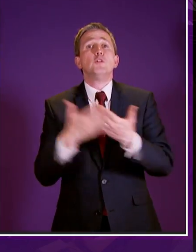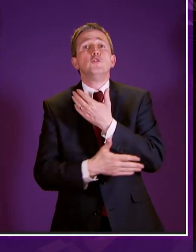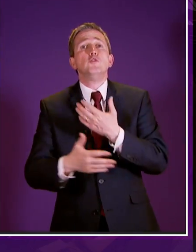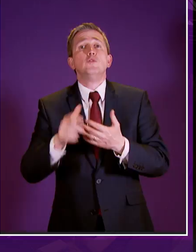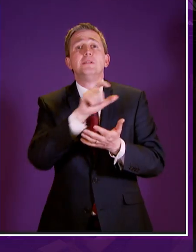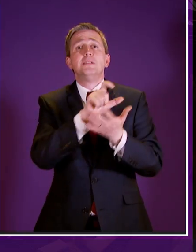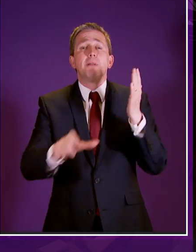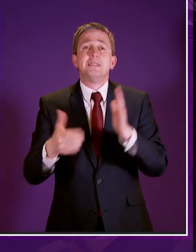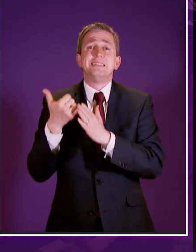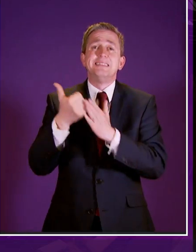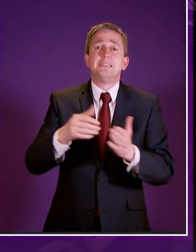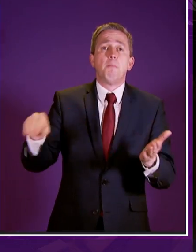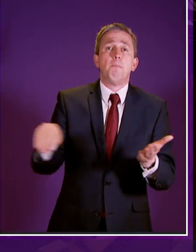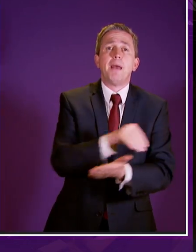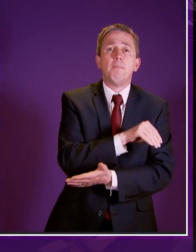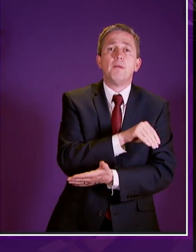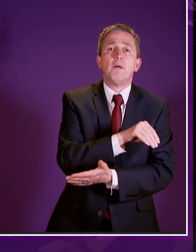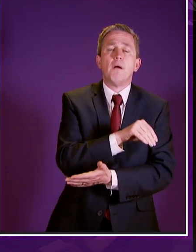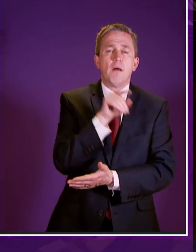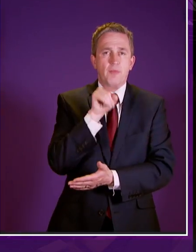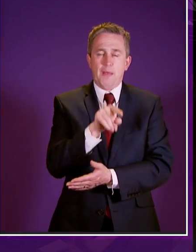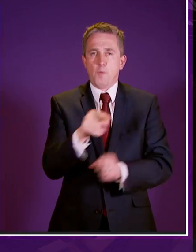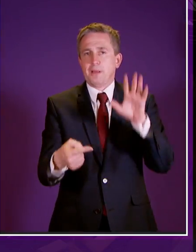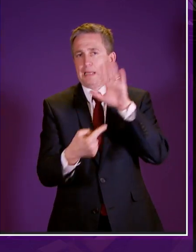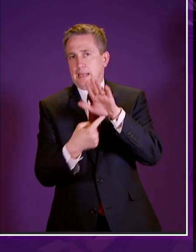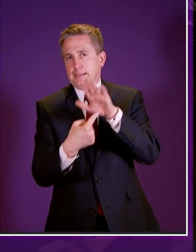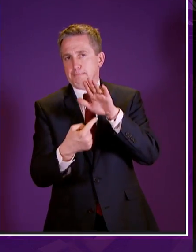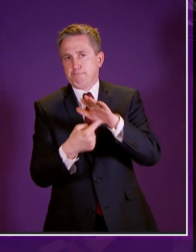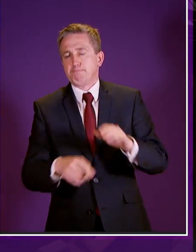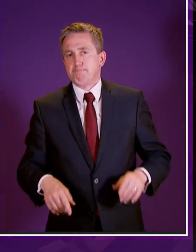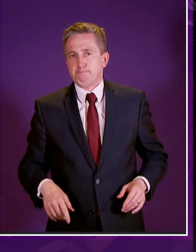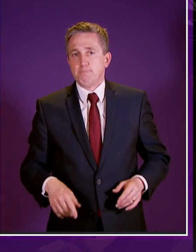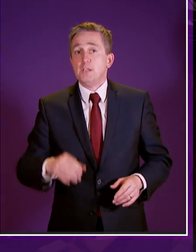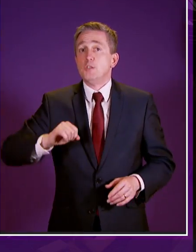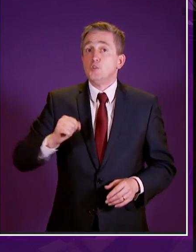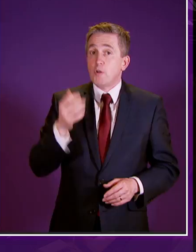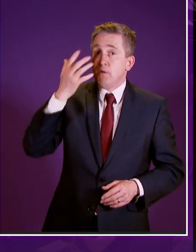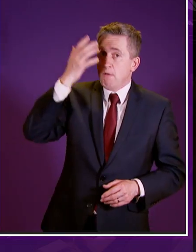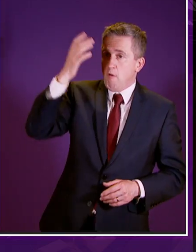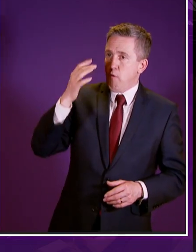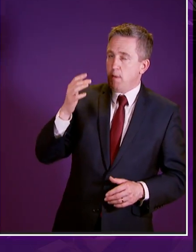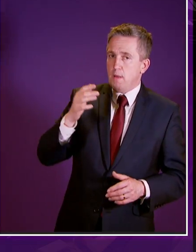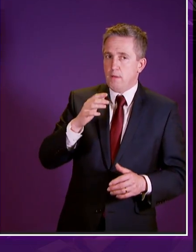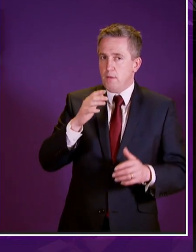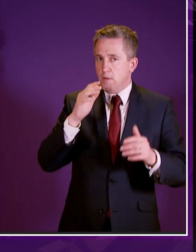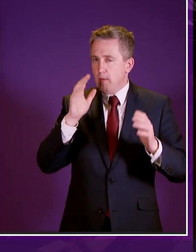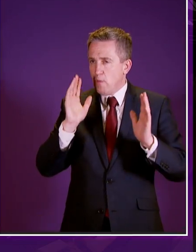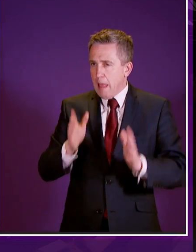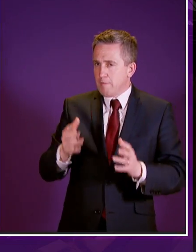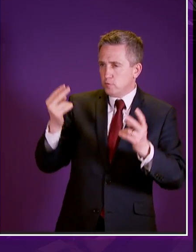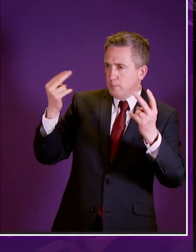new disability assistance payments will be very high indeed this will be a great test of the scottish government's resolve